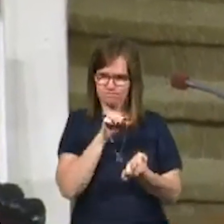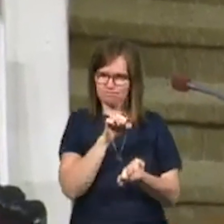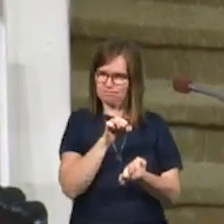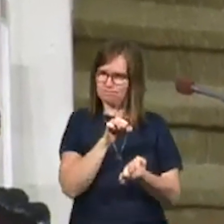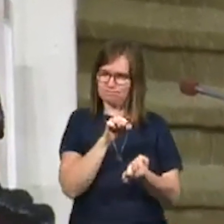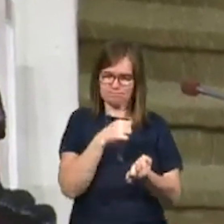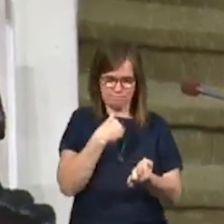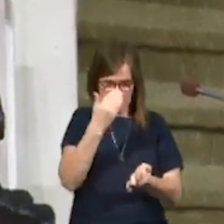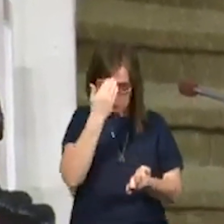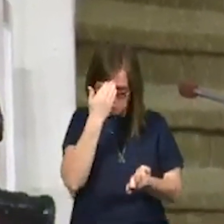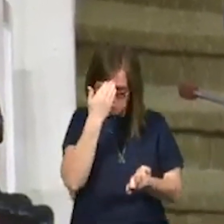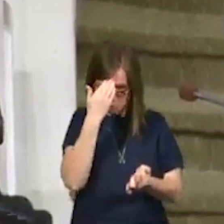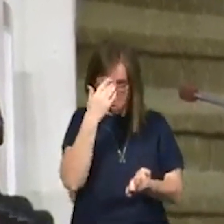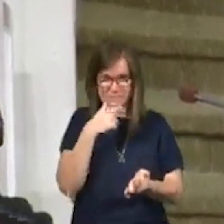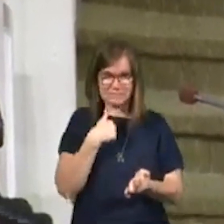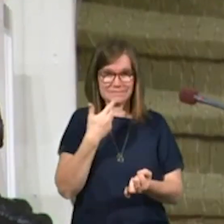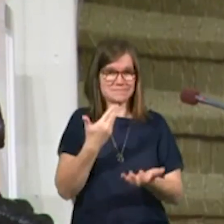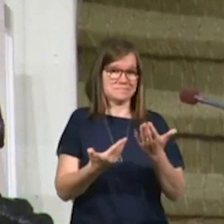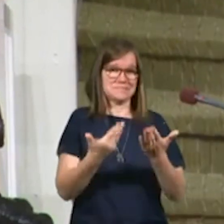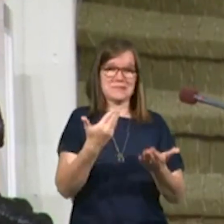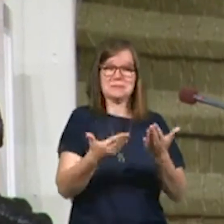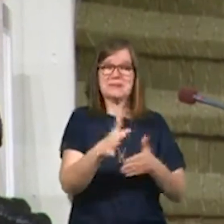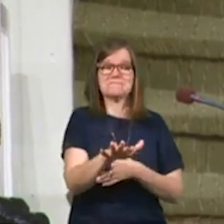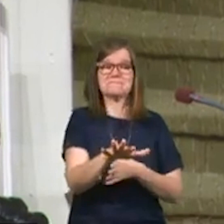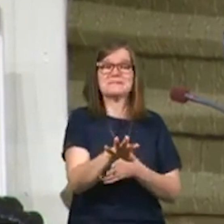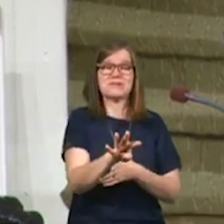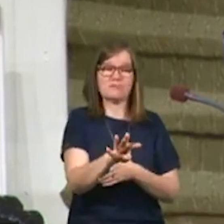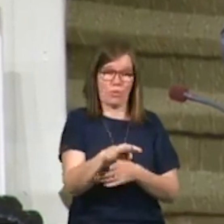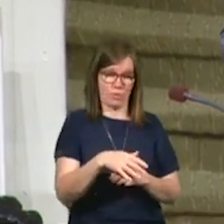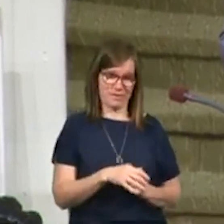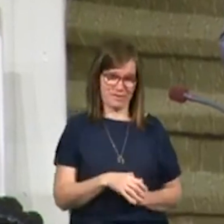I know that I might even, it might've been 54.